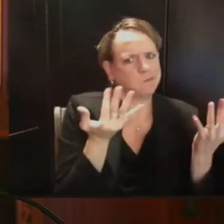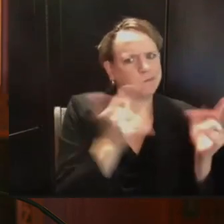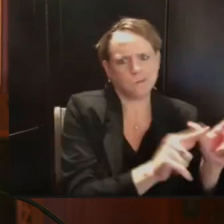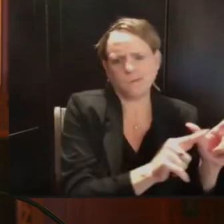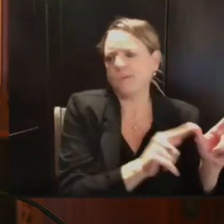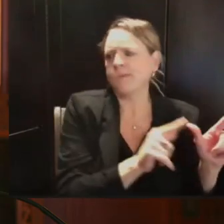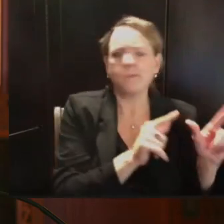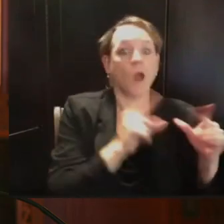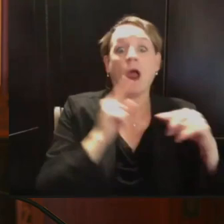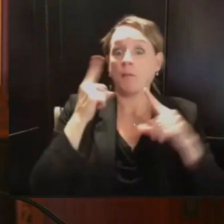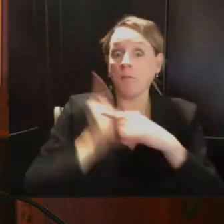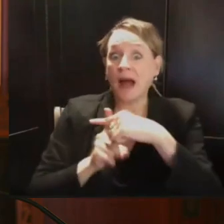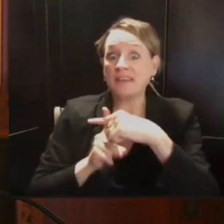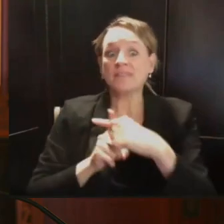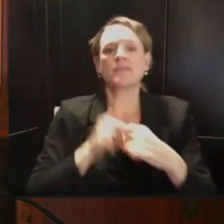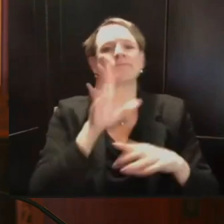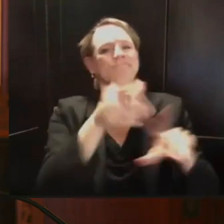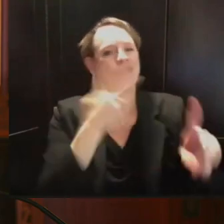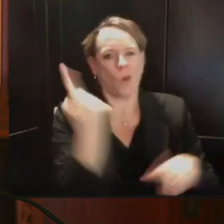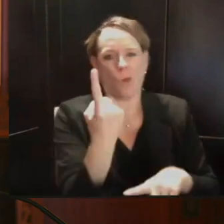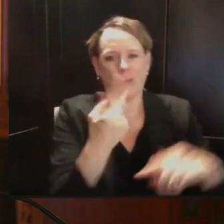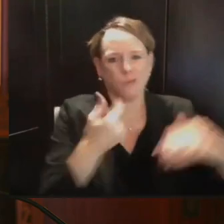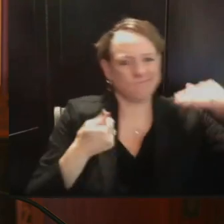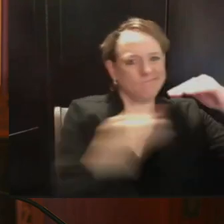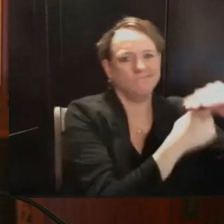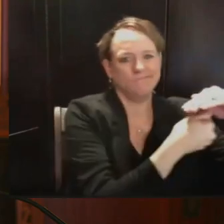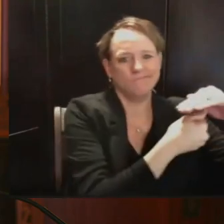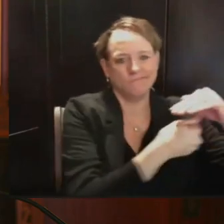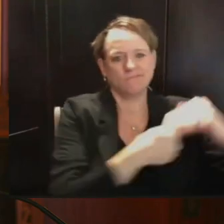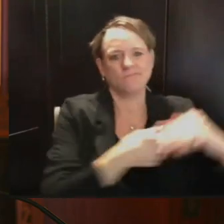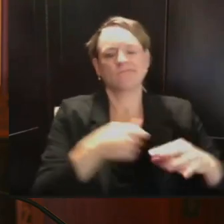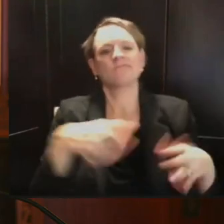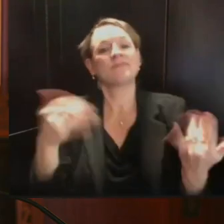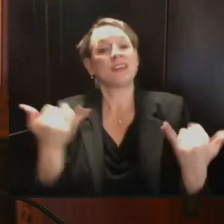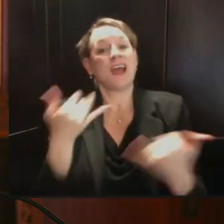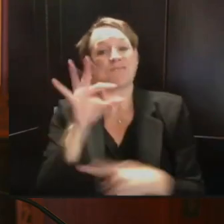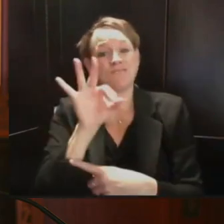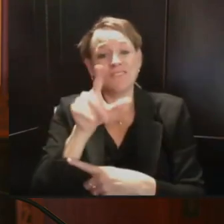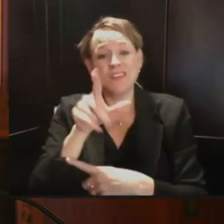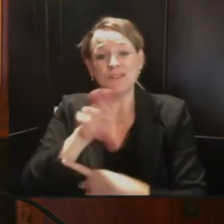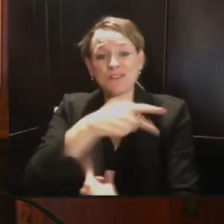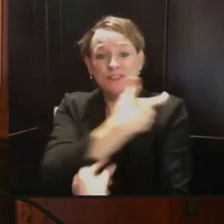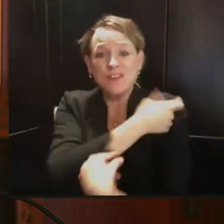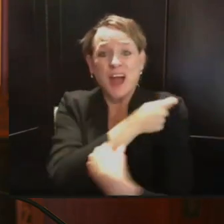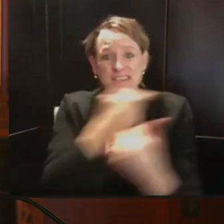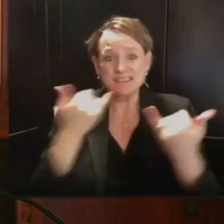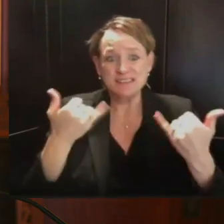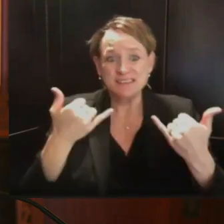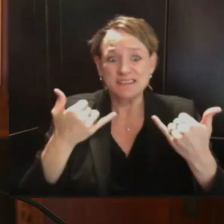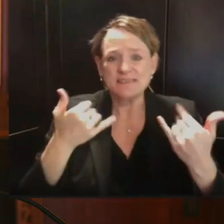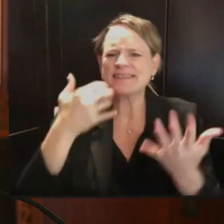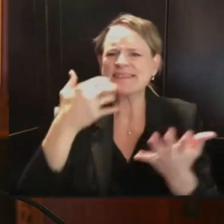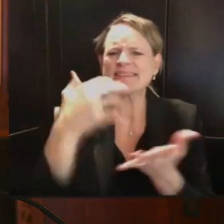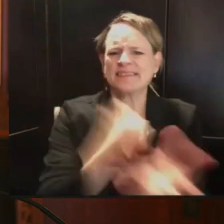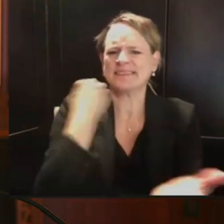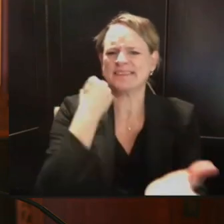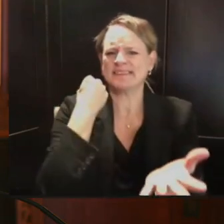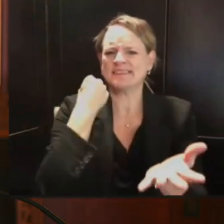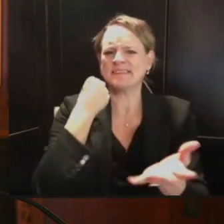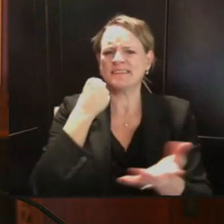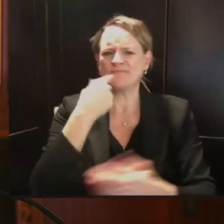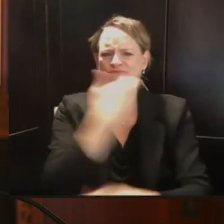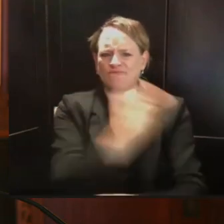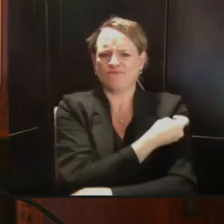prevent the spread of flu, at the same time we are already dealing with COVID-19. The new realities of COVID-19